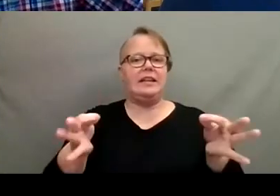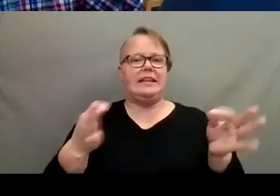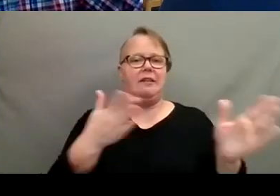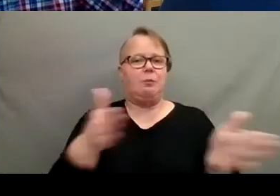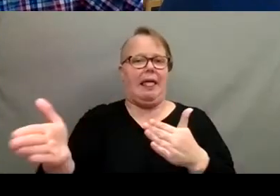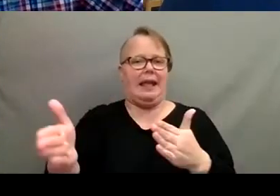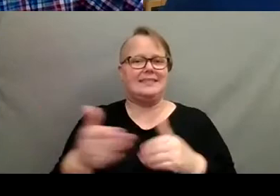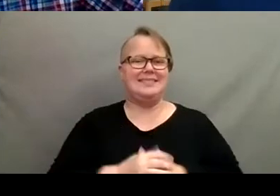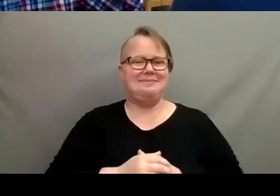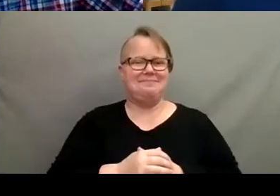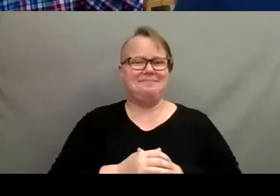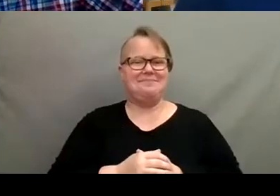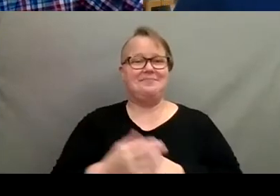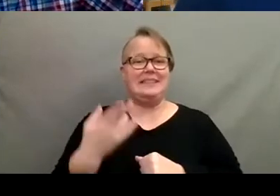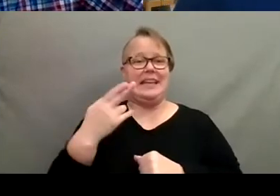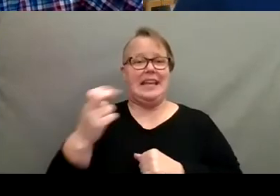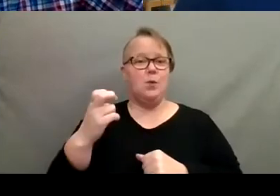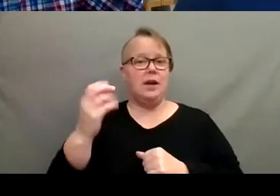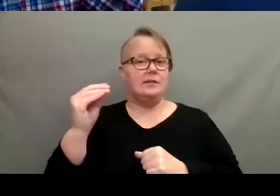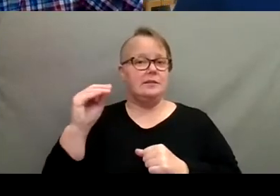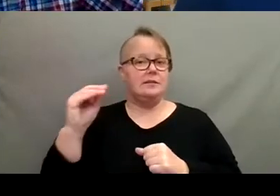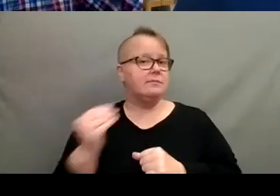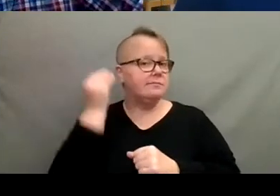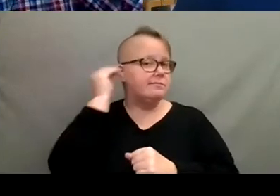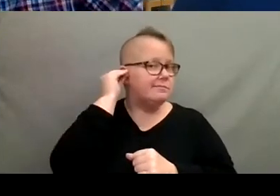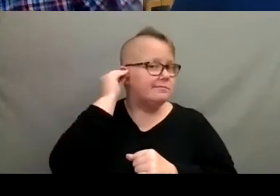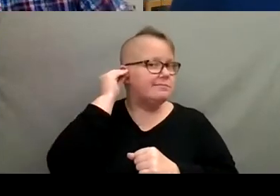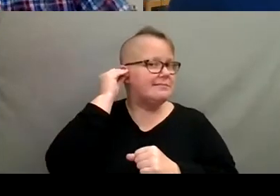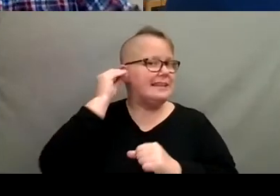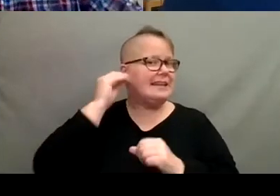for a while. He was sticking them in his ear, using his ear protection.